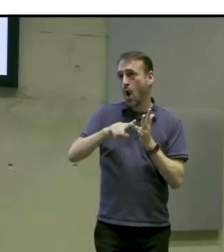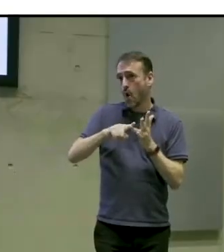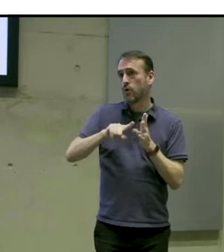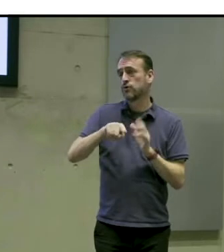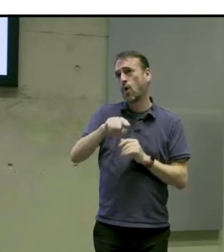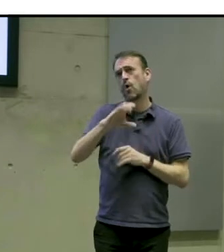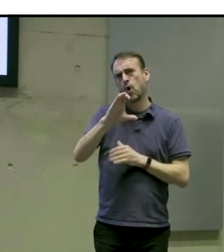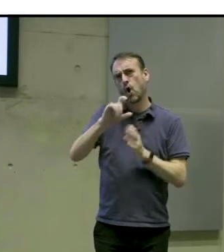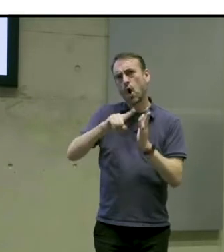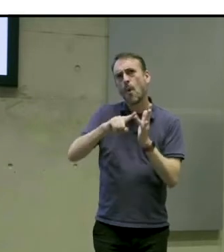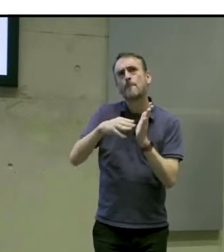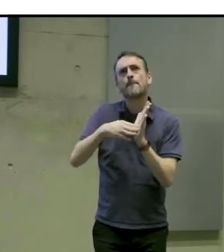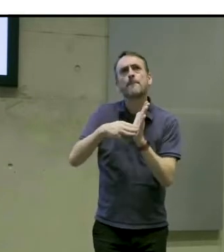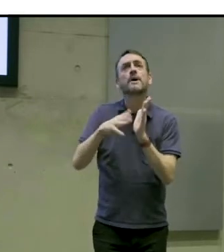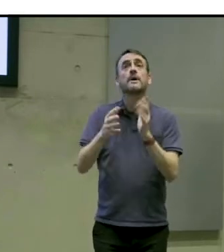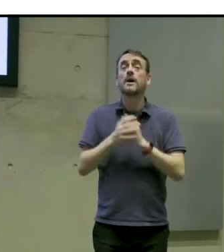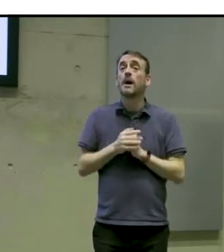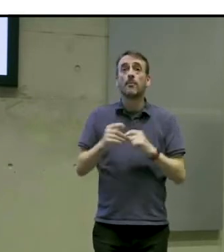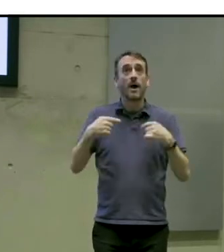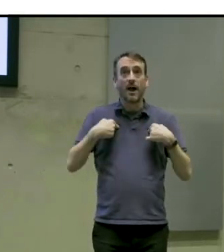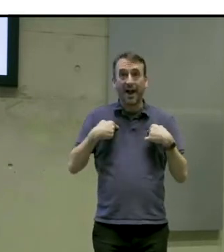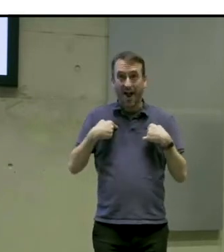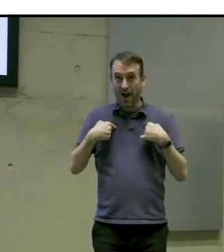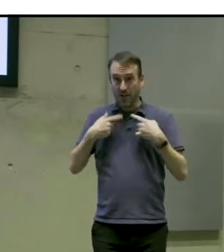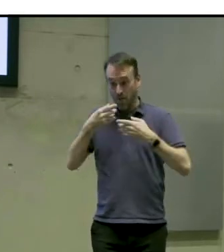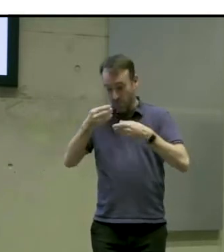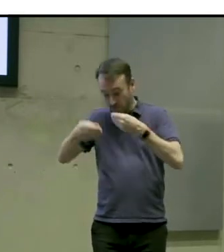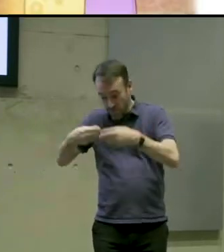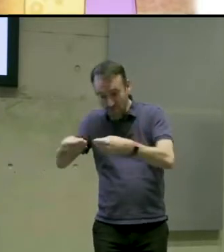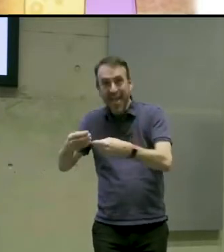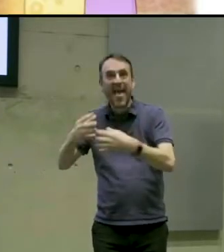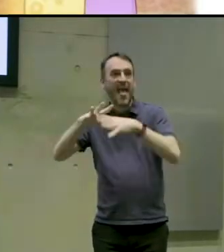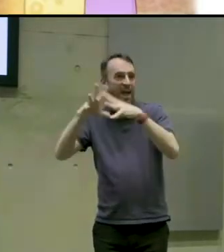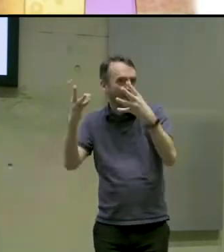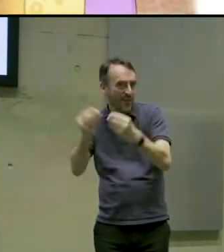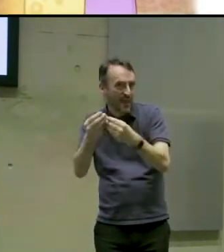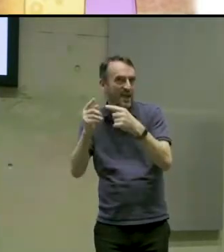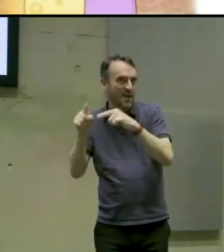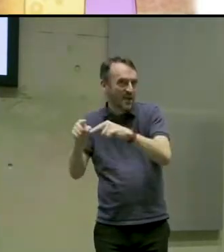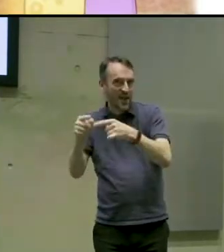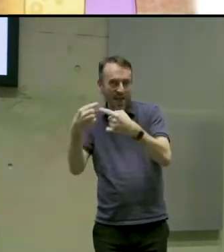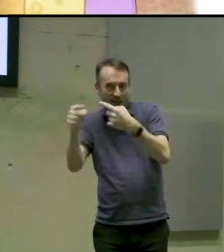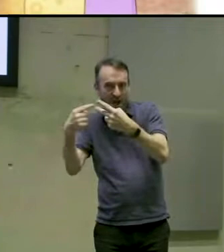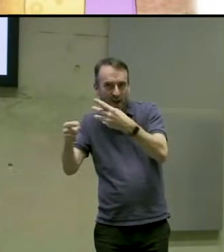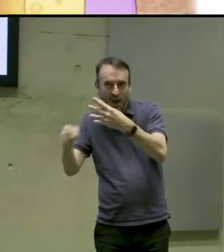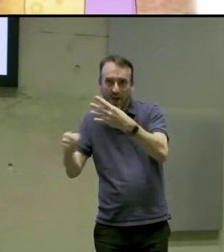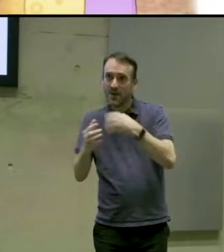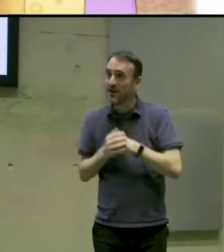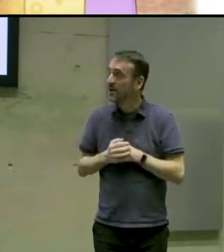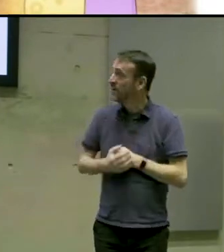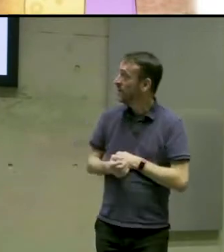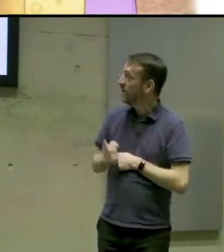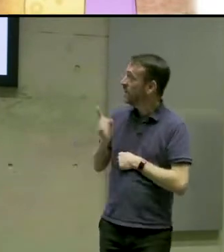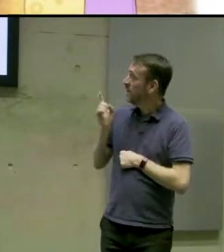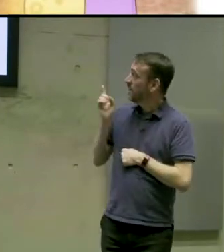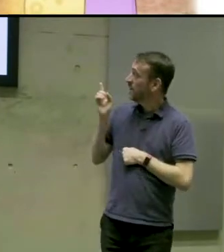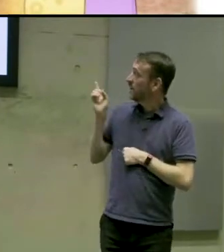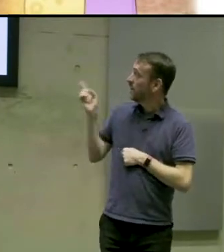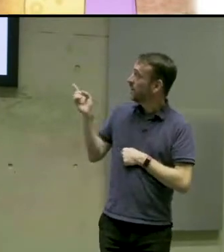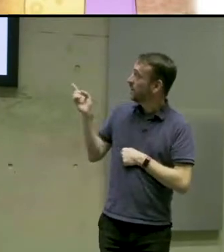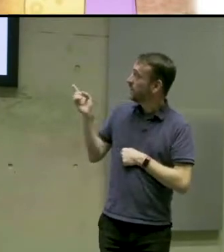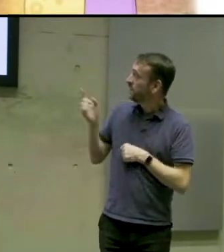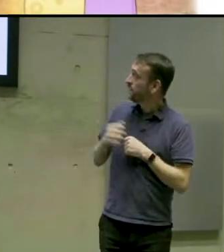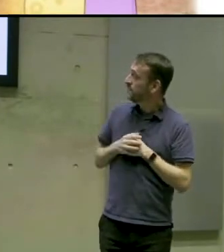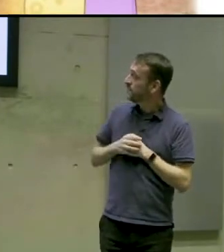individually. So yeah, definitely check that out if you're interested. But I'll sort of go over sort of the ones that we've seen had the